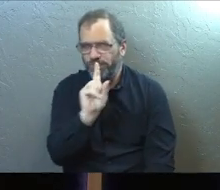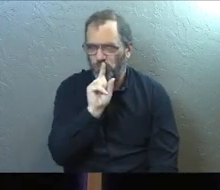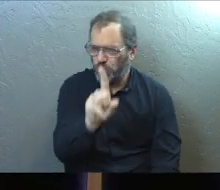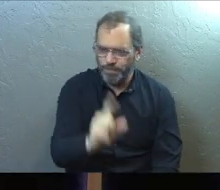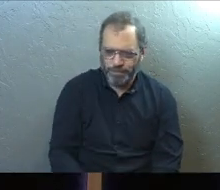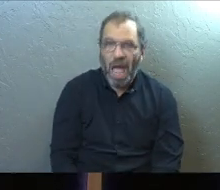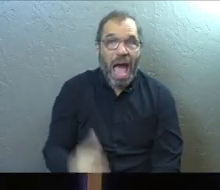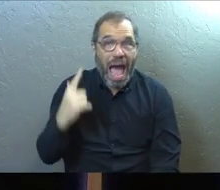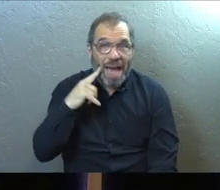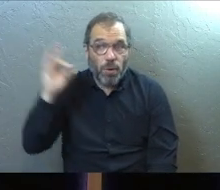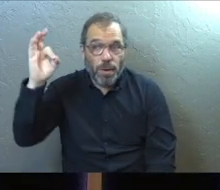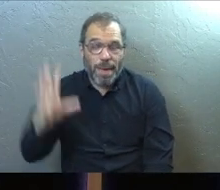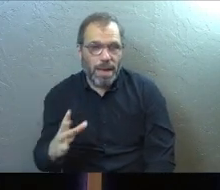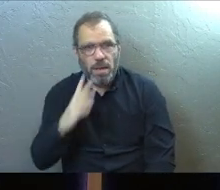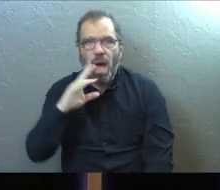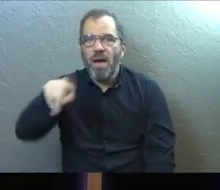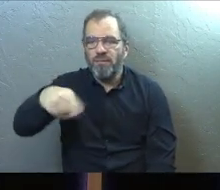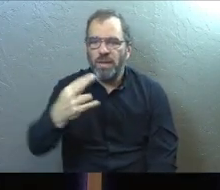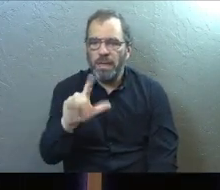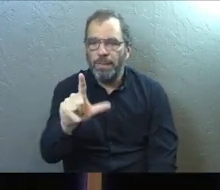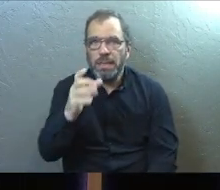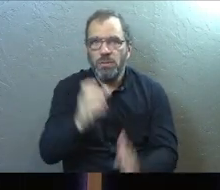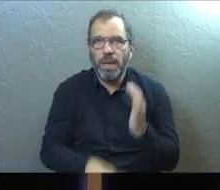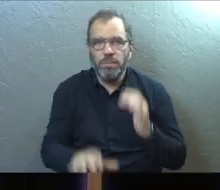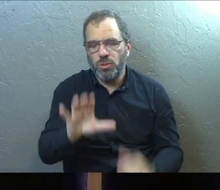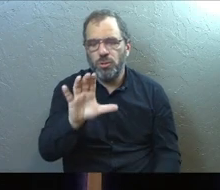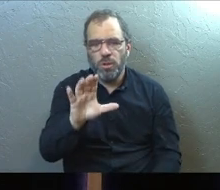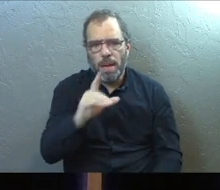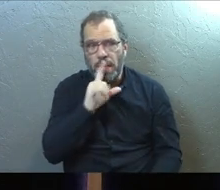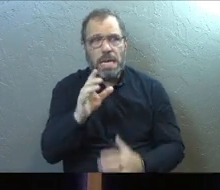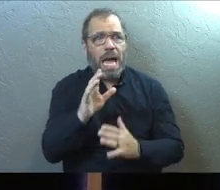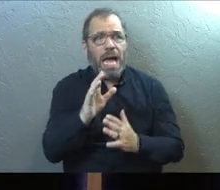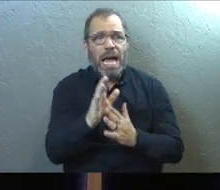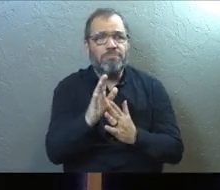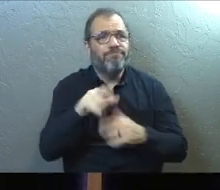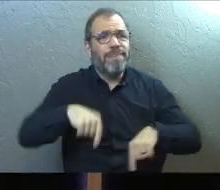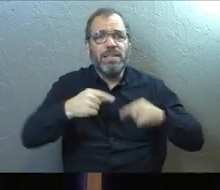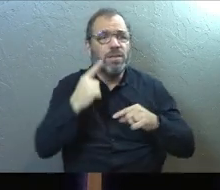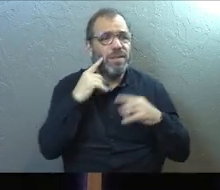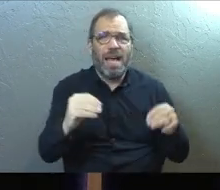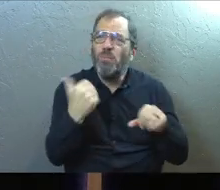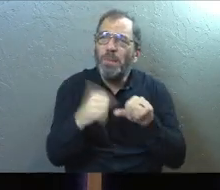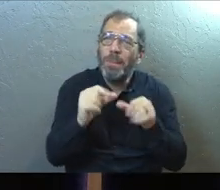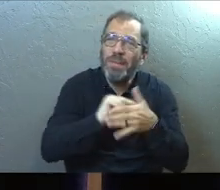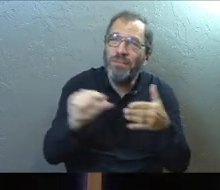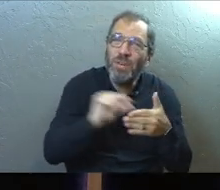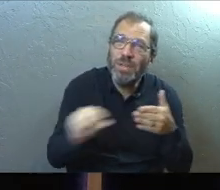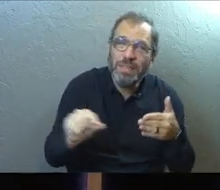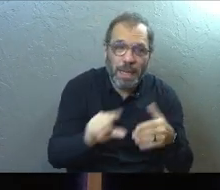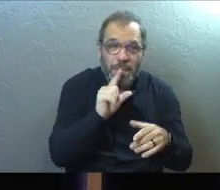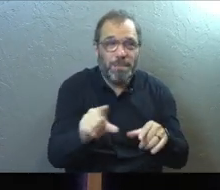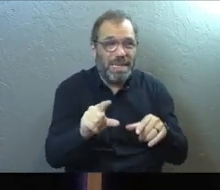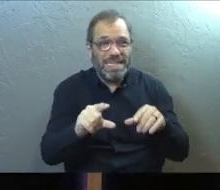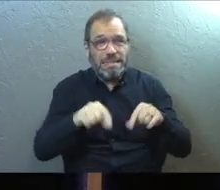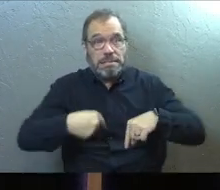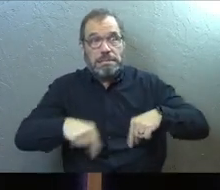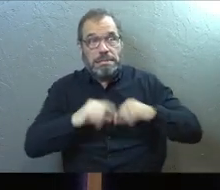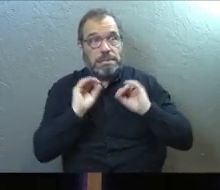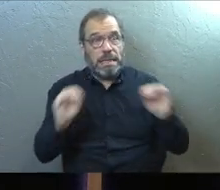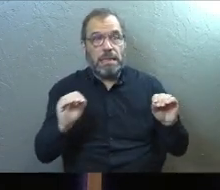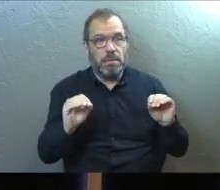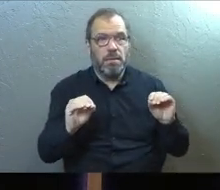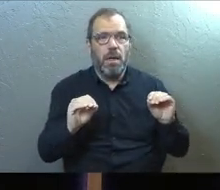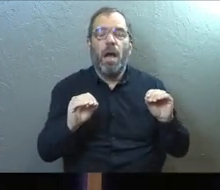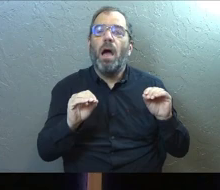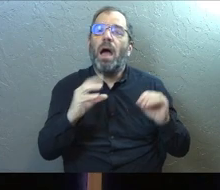I've heard pastors quote Philippians where it says, be anxious for nothing. Guys remember that verse? Be anxious for nothing.